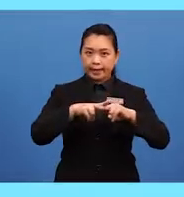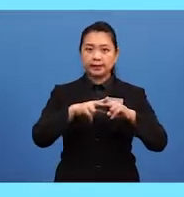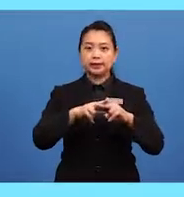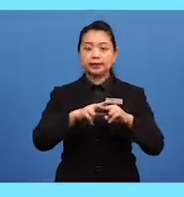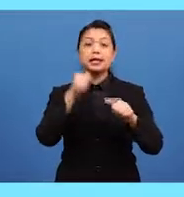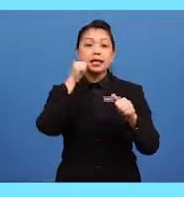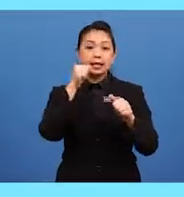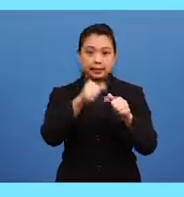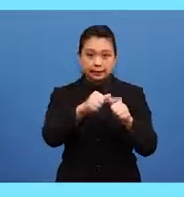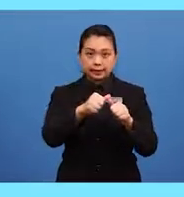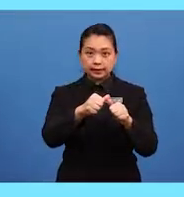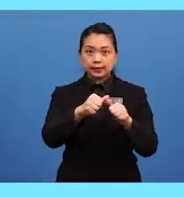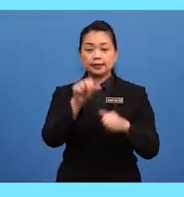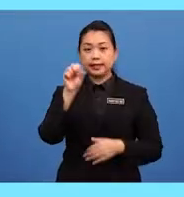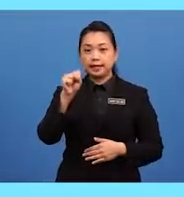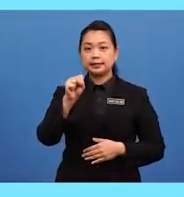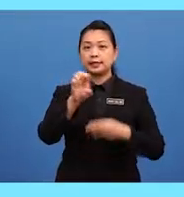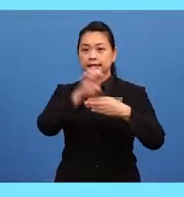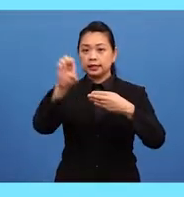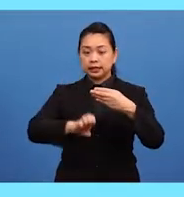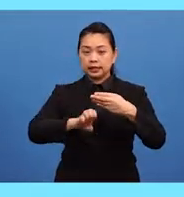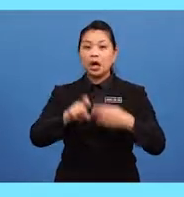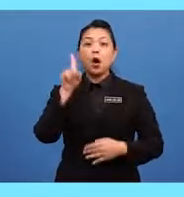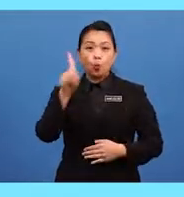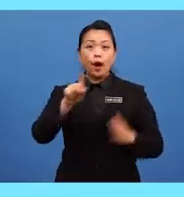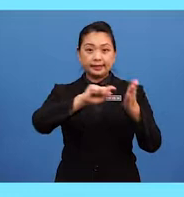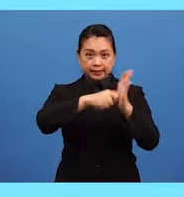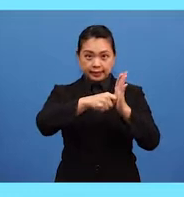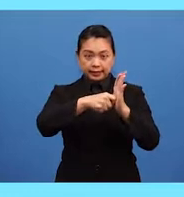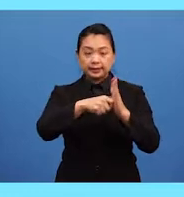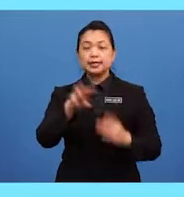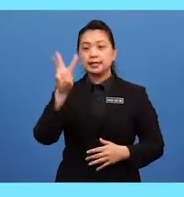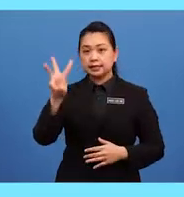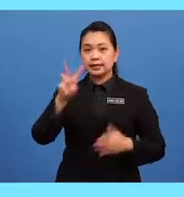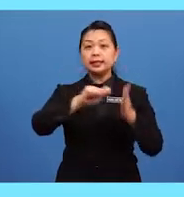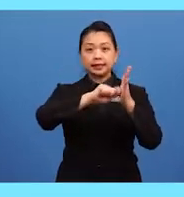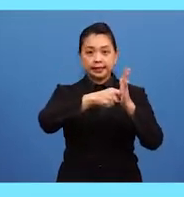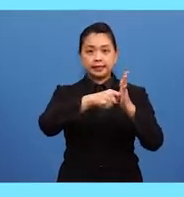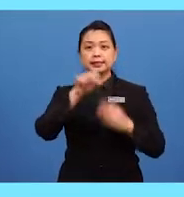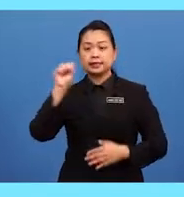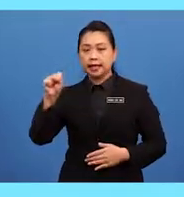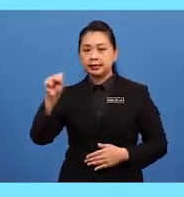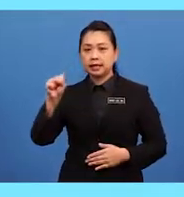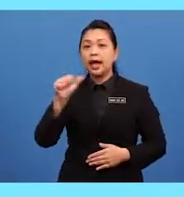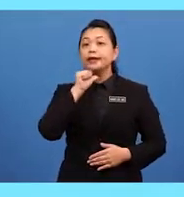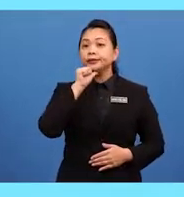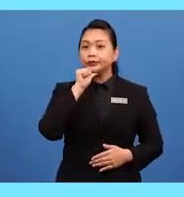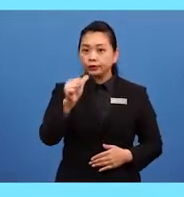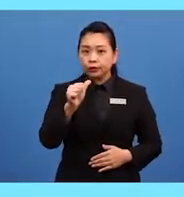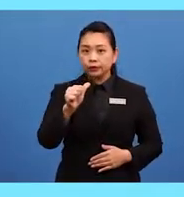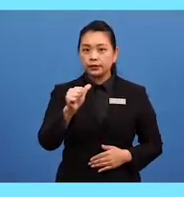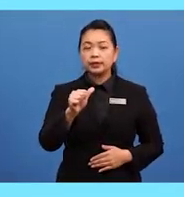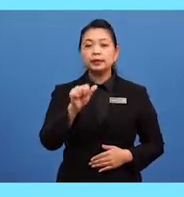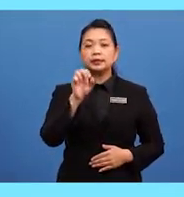So, it's one key and six keys. And definitely not six keys